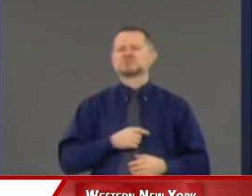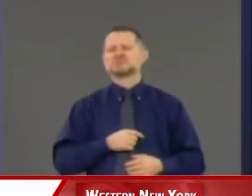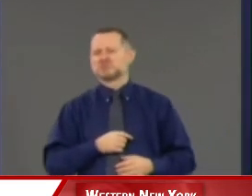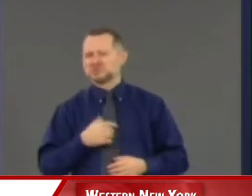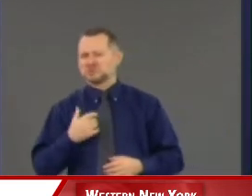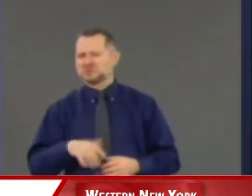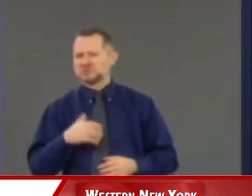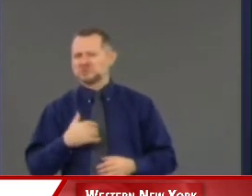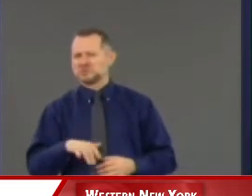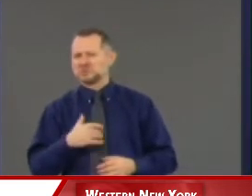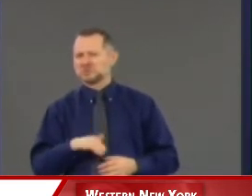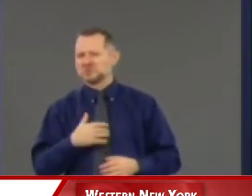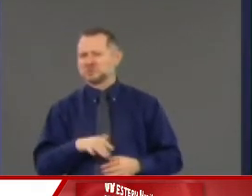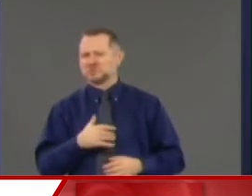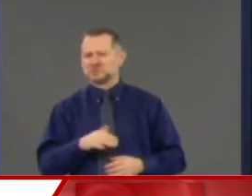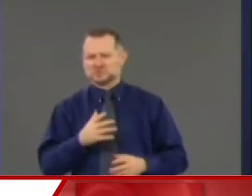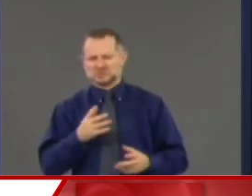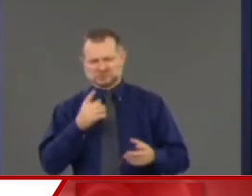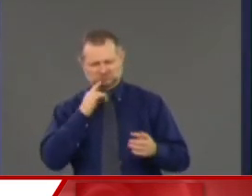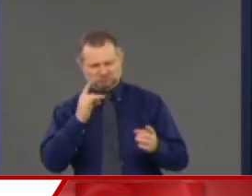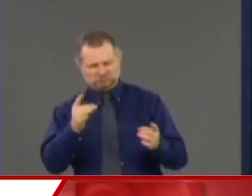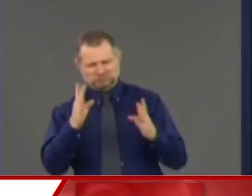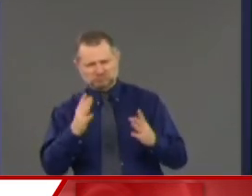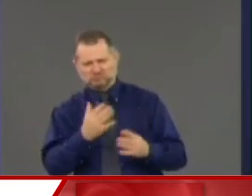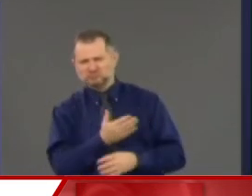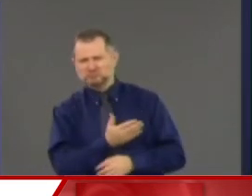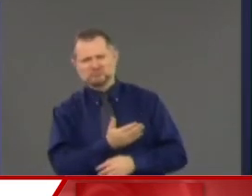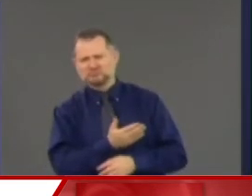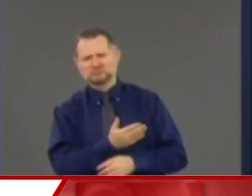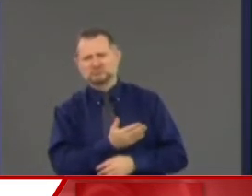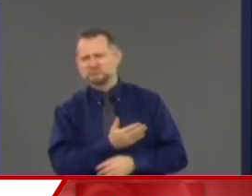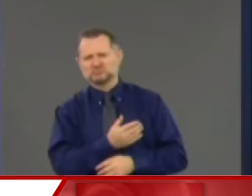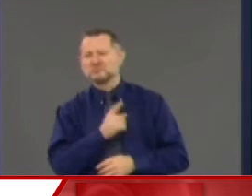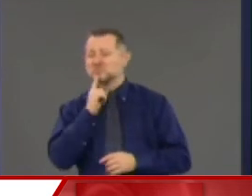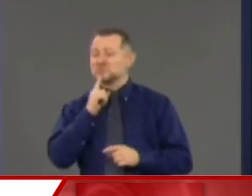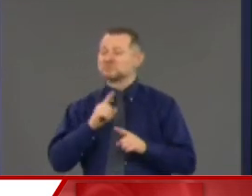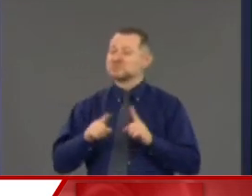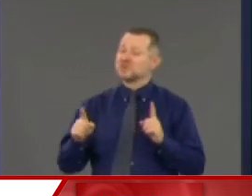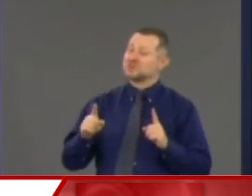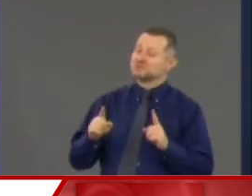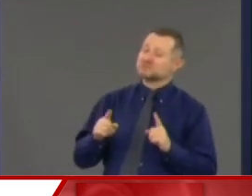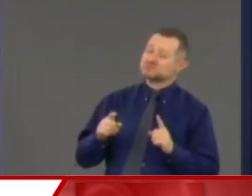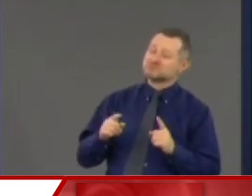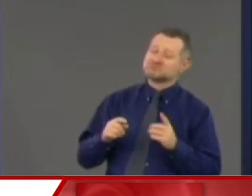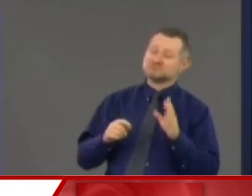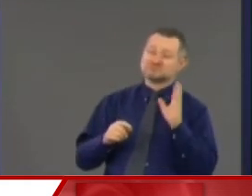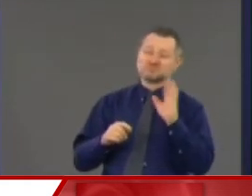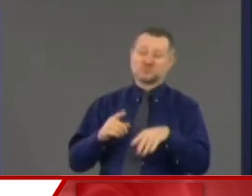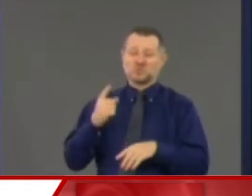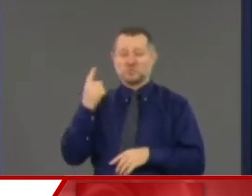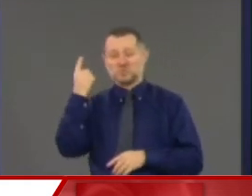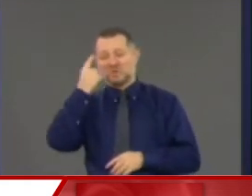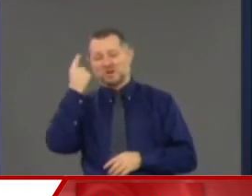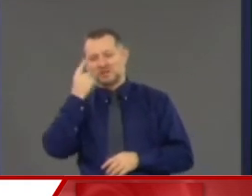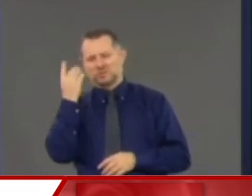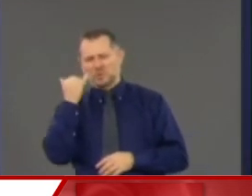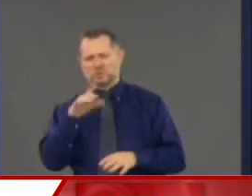what we've seen other police officers do. But it's seriously questionable behavior.